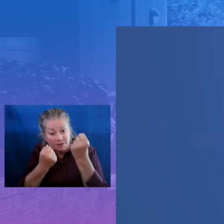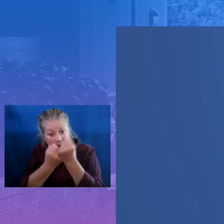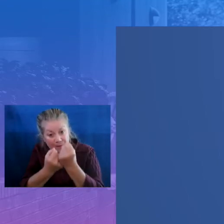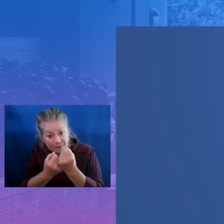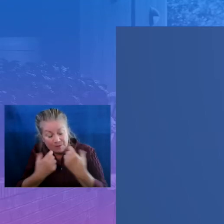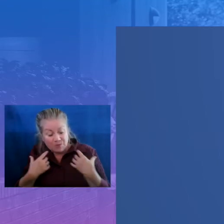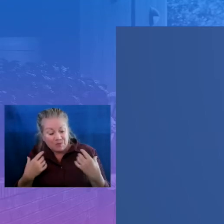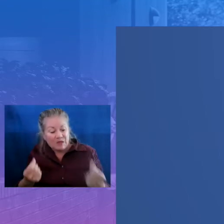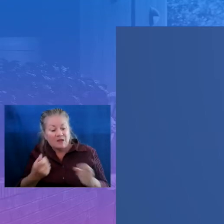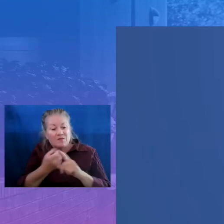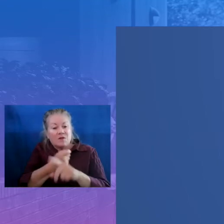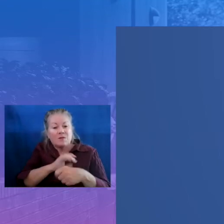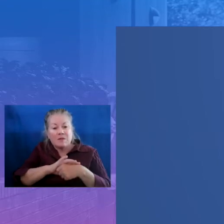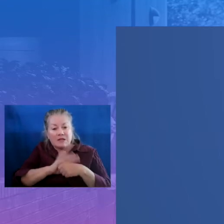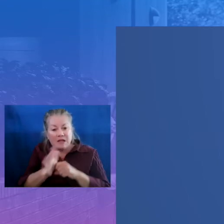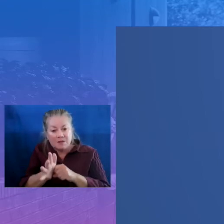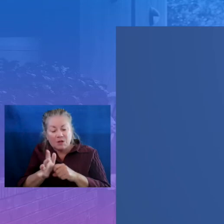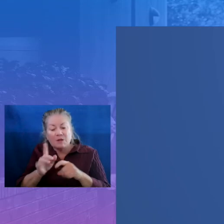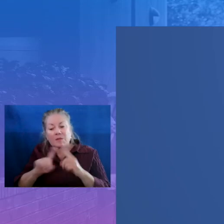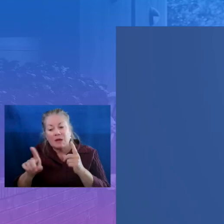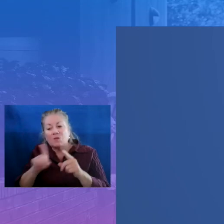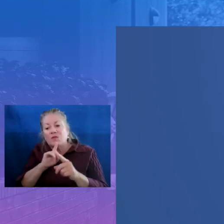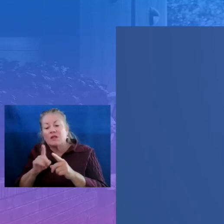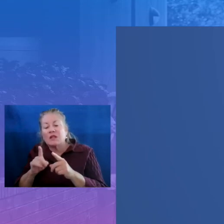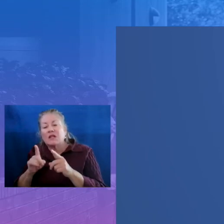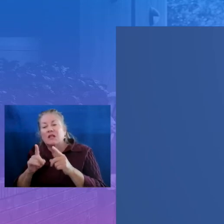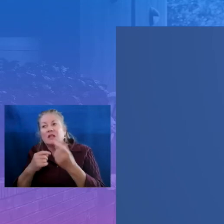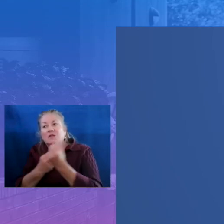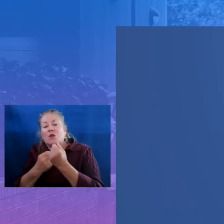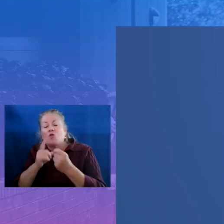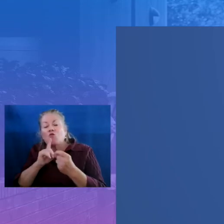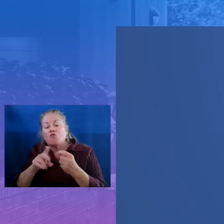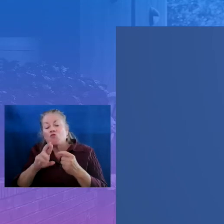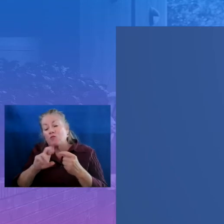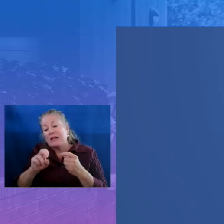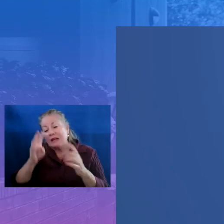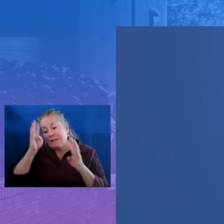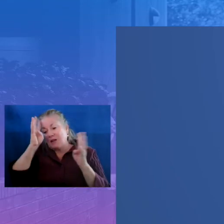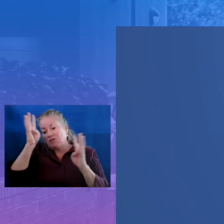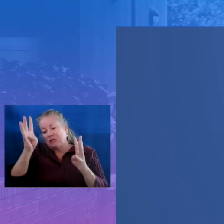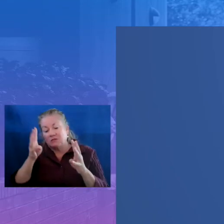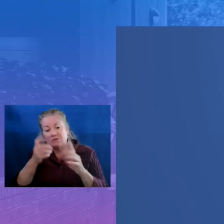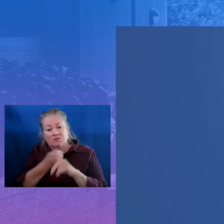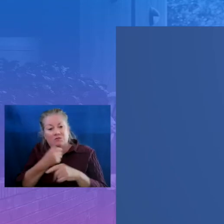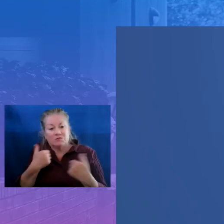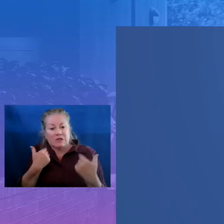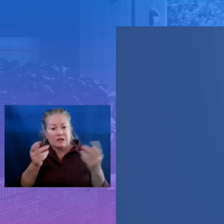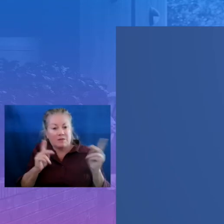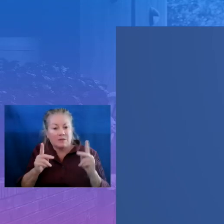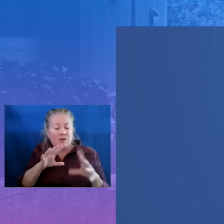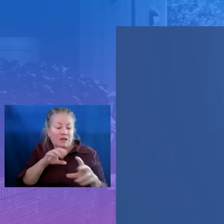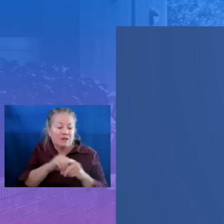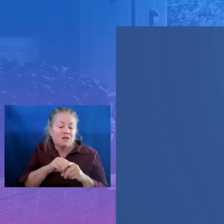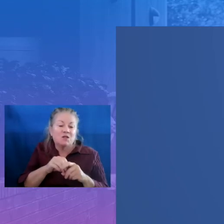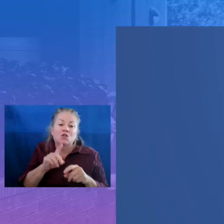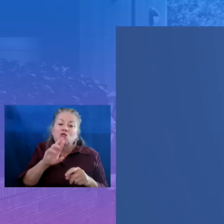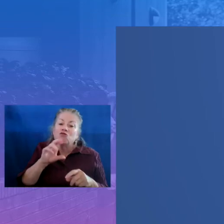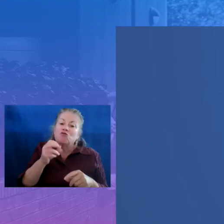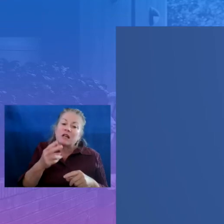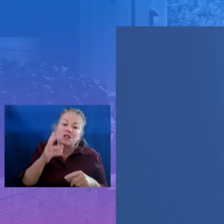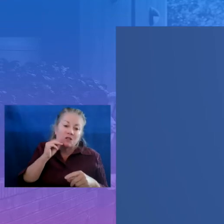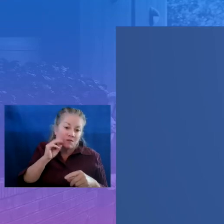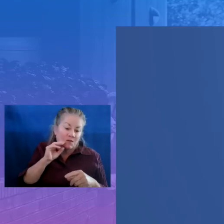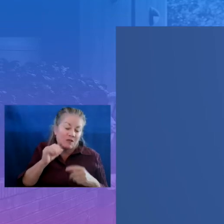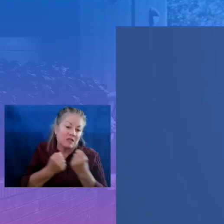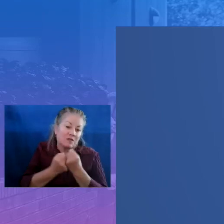reimagining learning for young people with engaging enriching experiences that support their social, emotional and academic